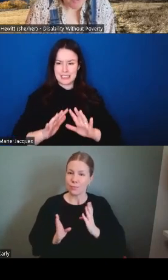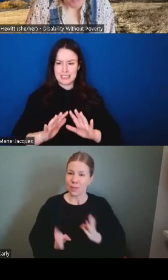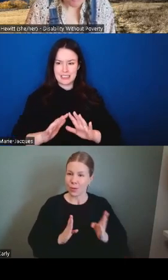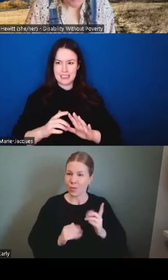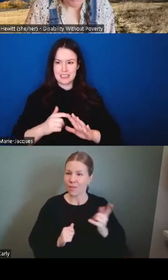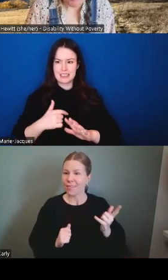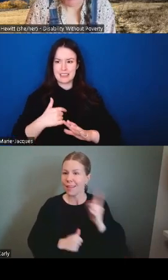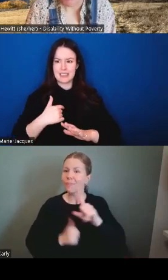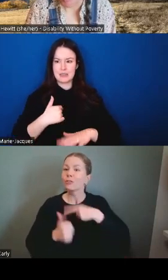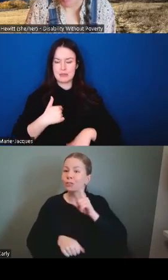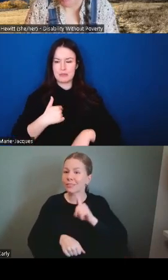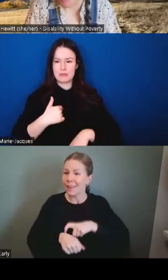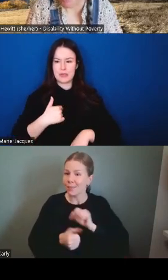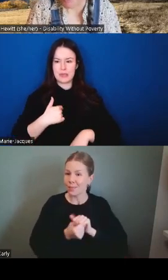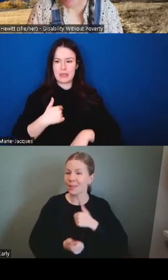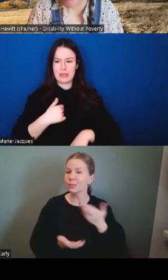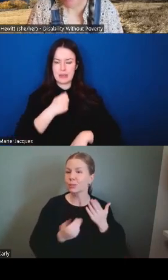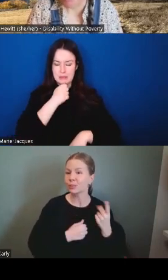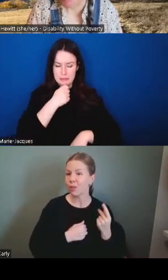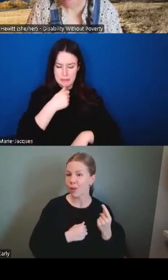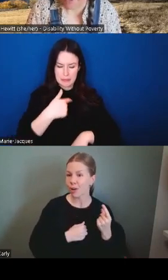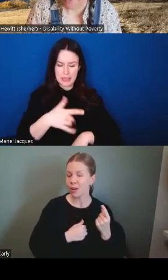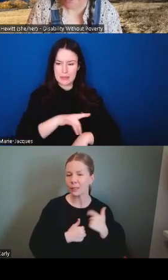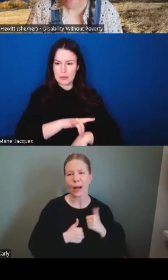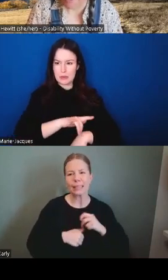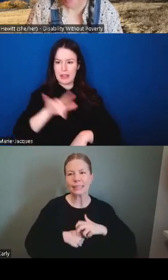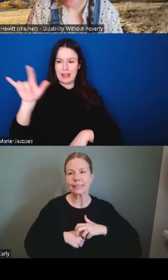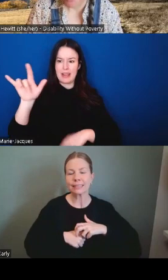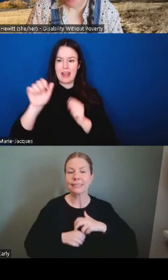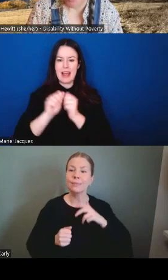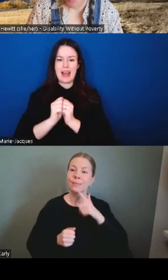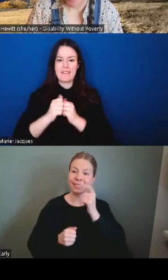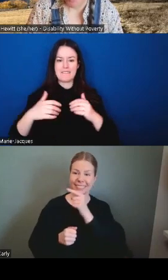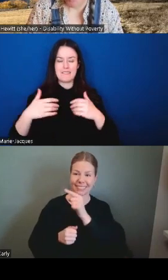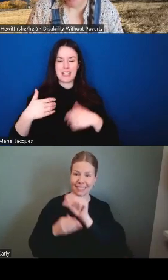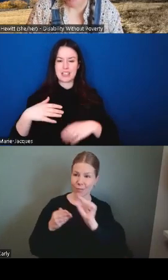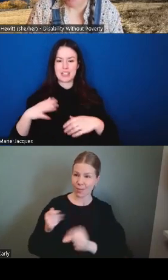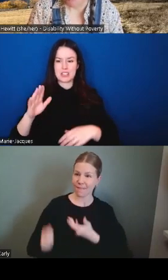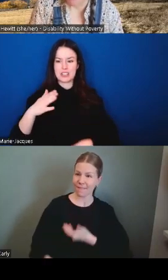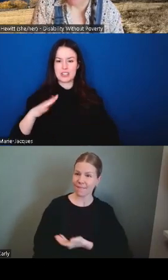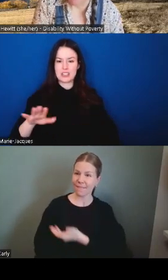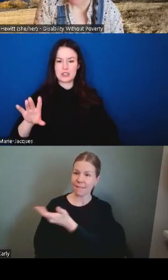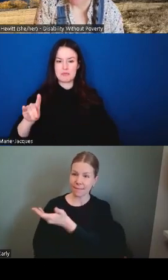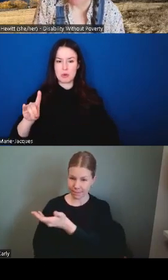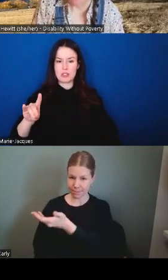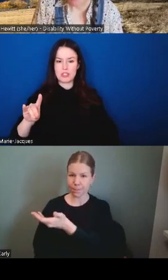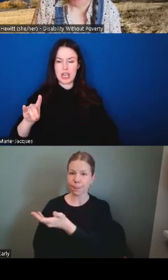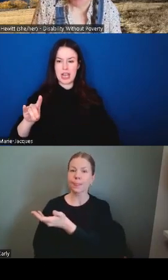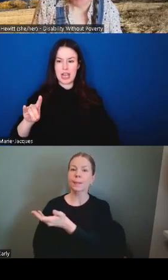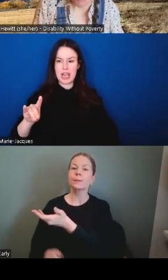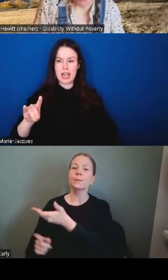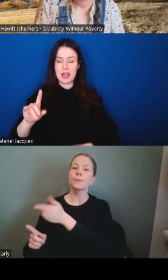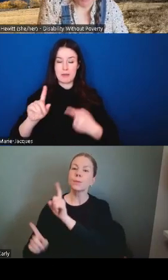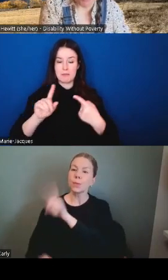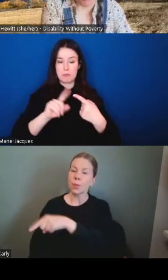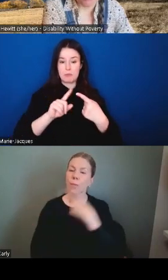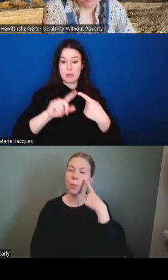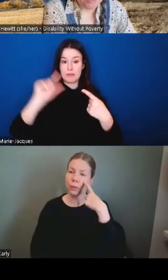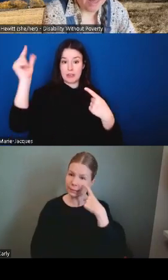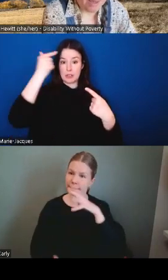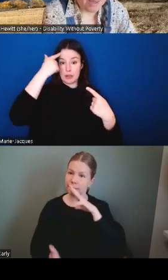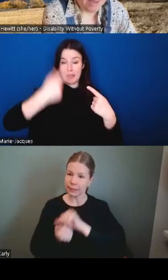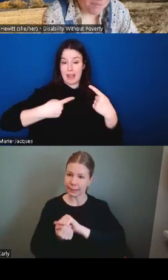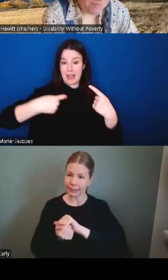to to to do two things one is the government has invited me to a witness to be a witness to a committee so